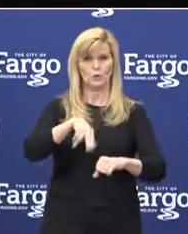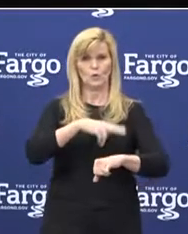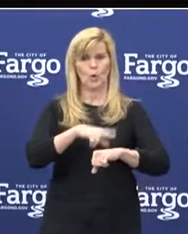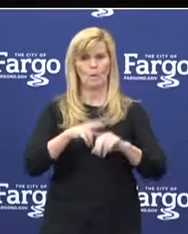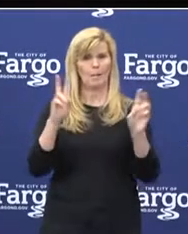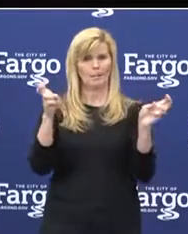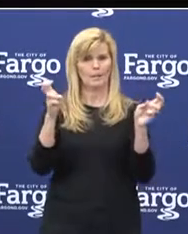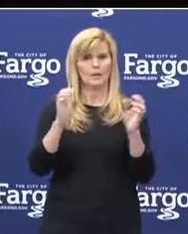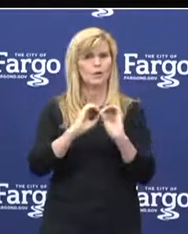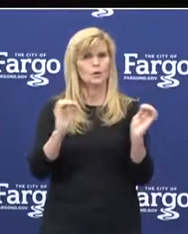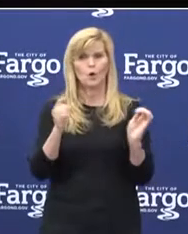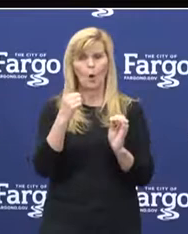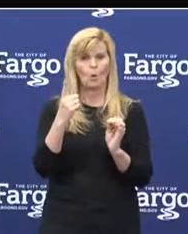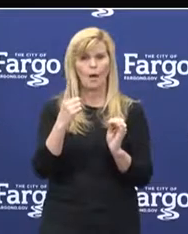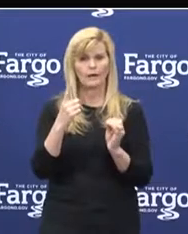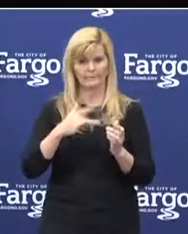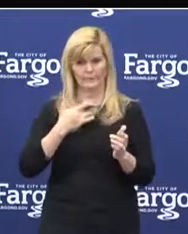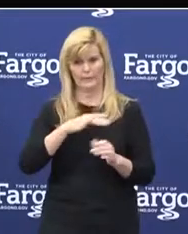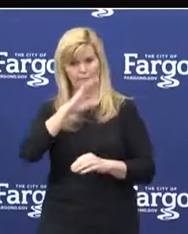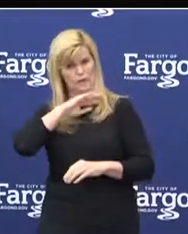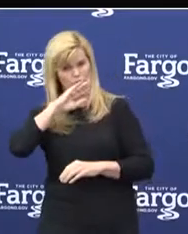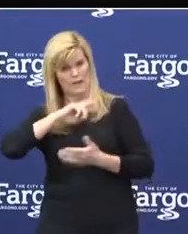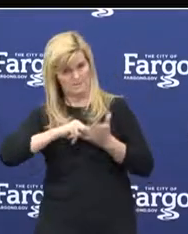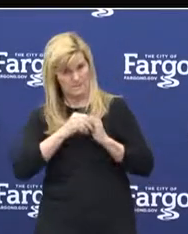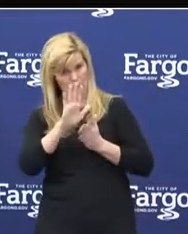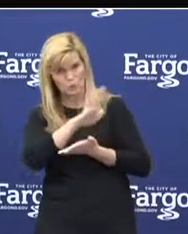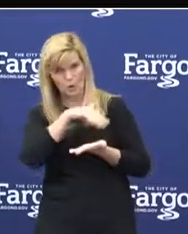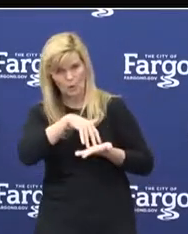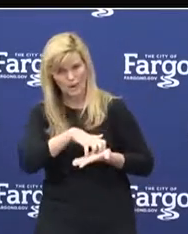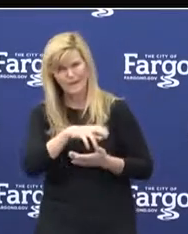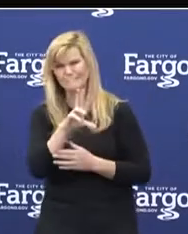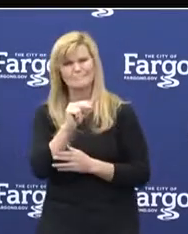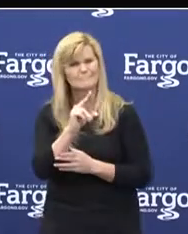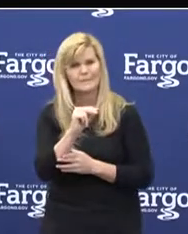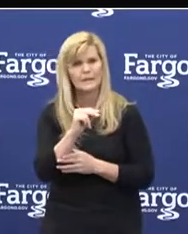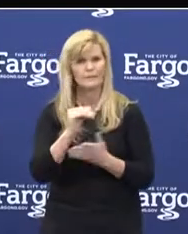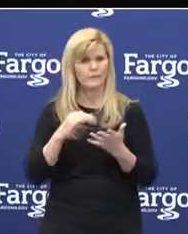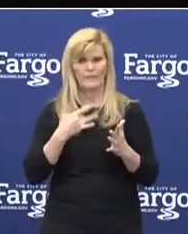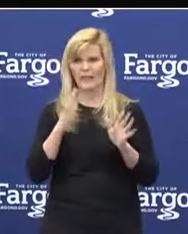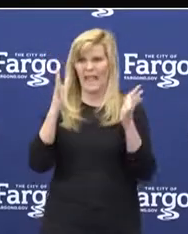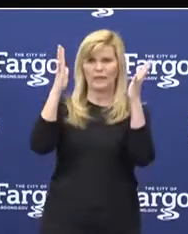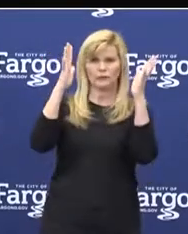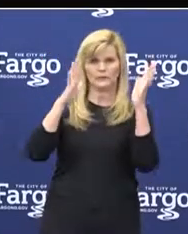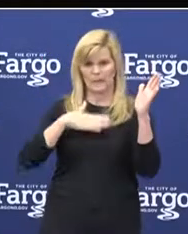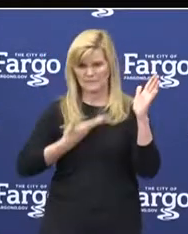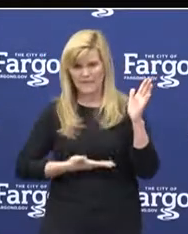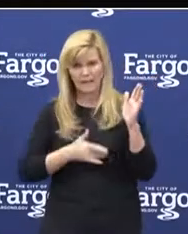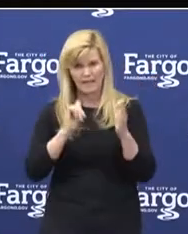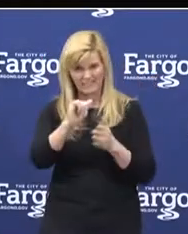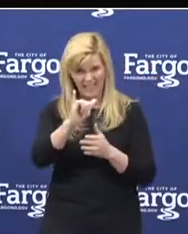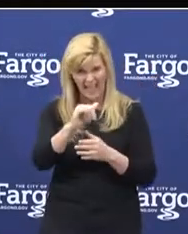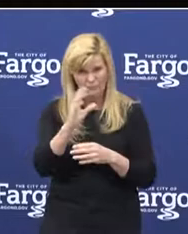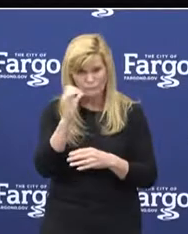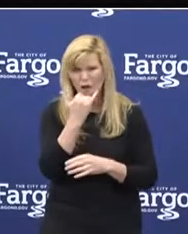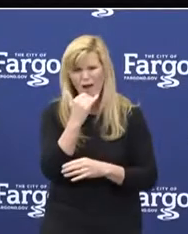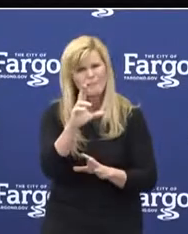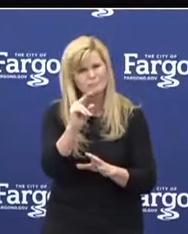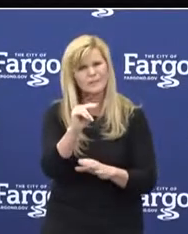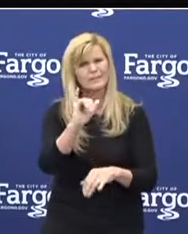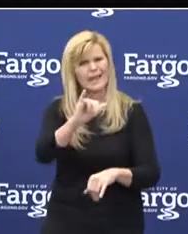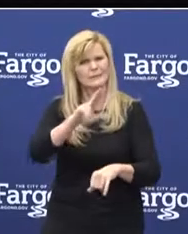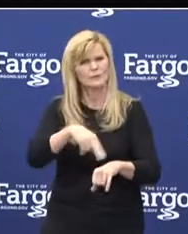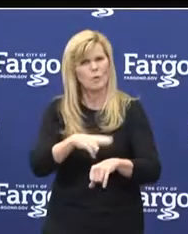one is weak for feeling frustrated, anxious, and upset. As we look at mental health,